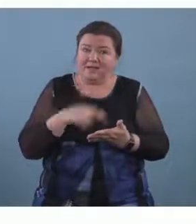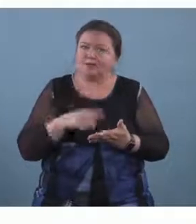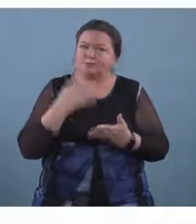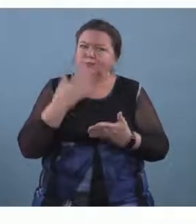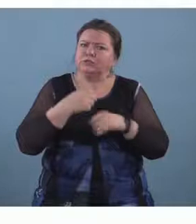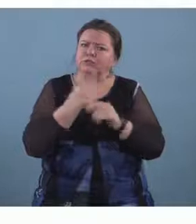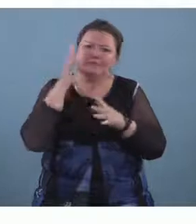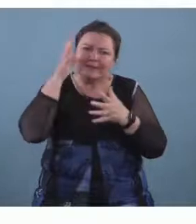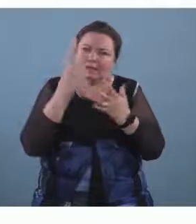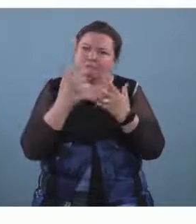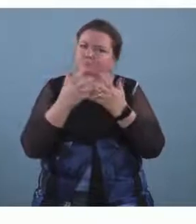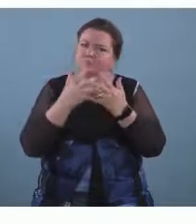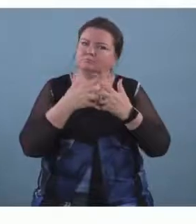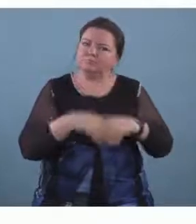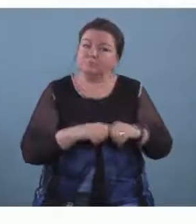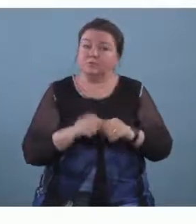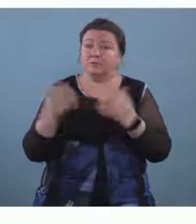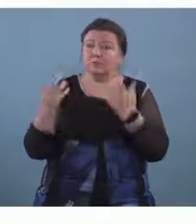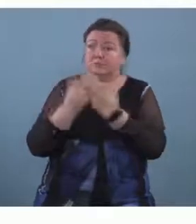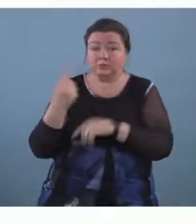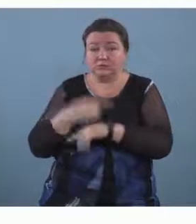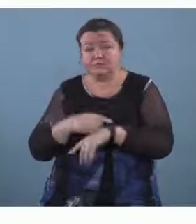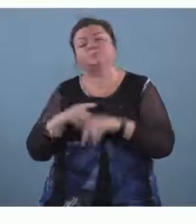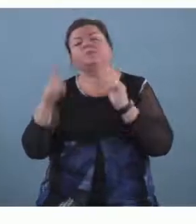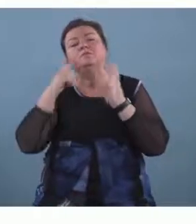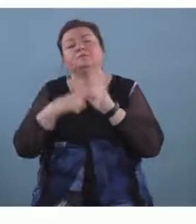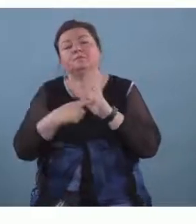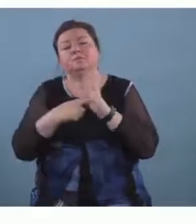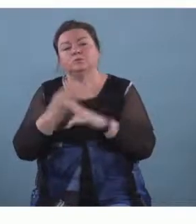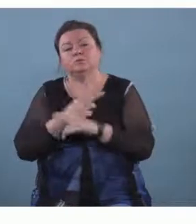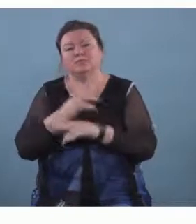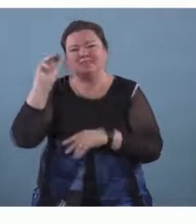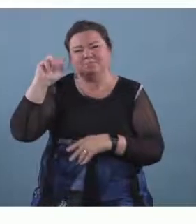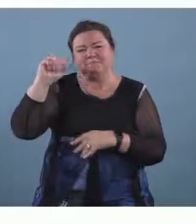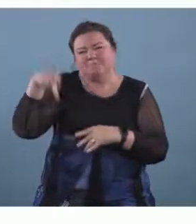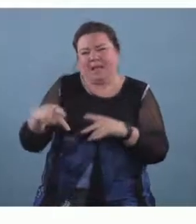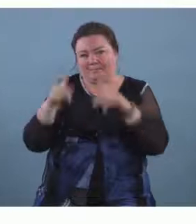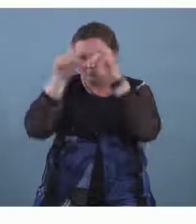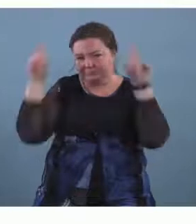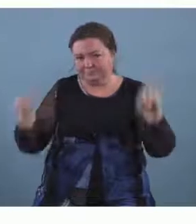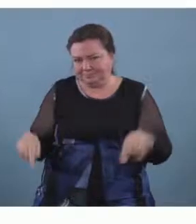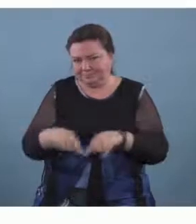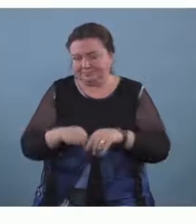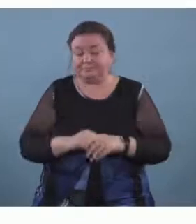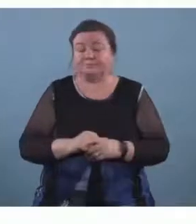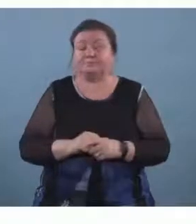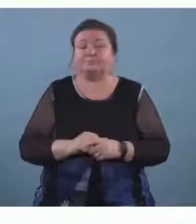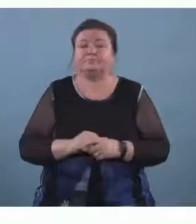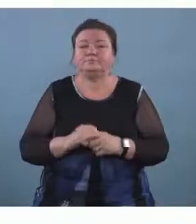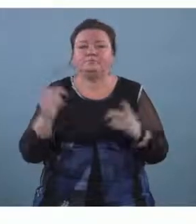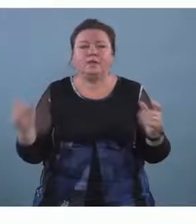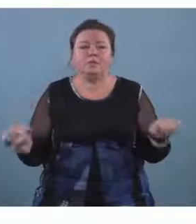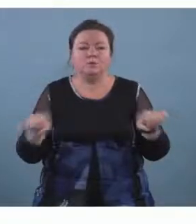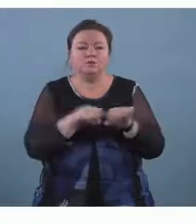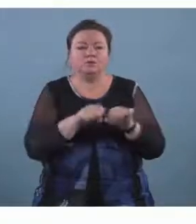so here's an example of an app that we use i'm going to plug this into a speaker now